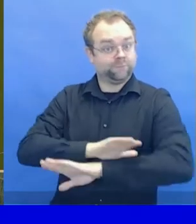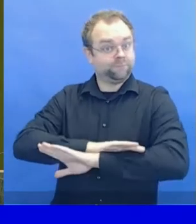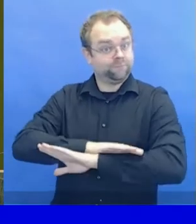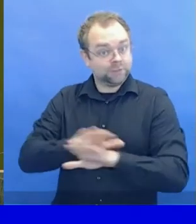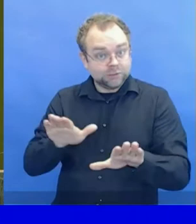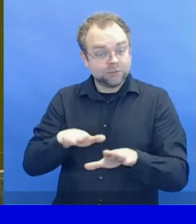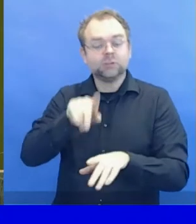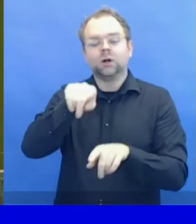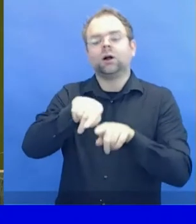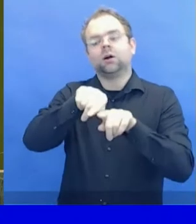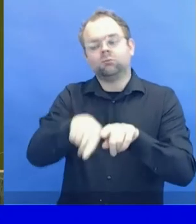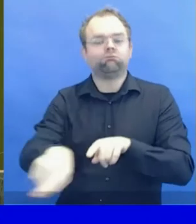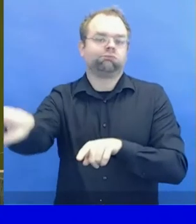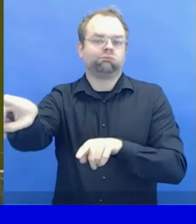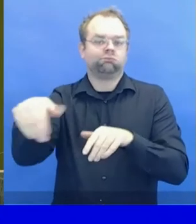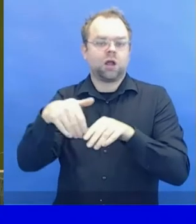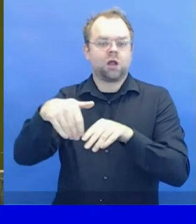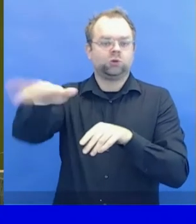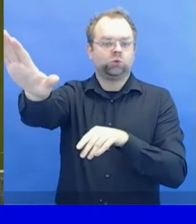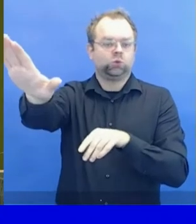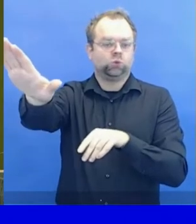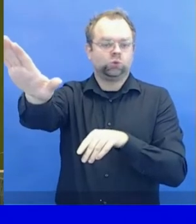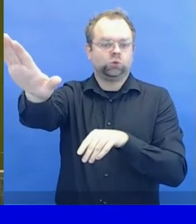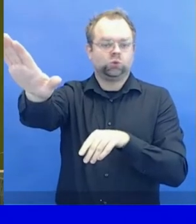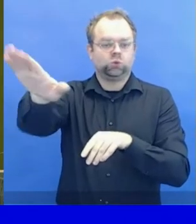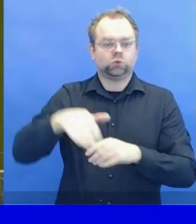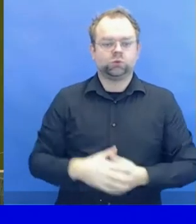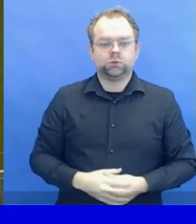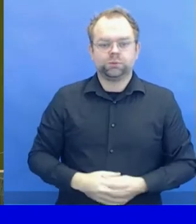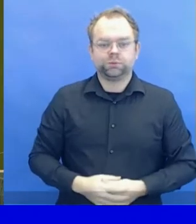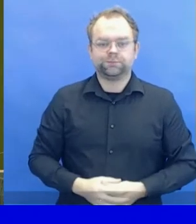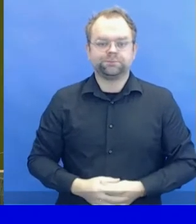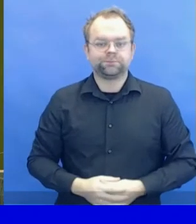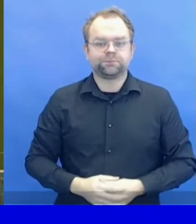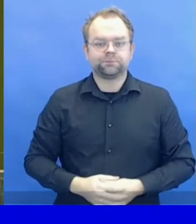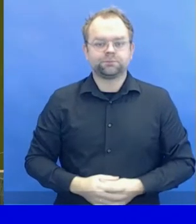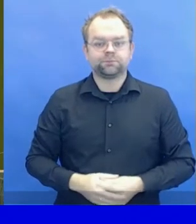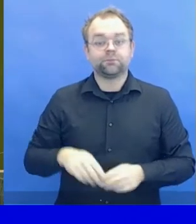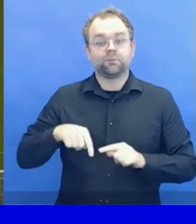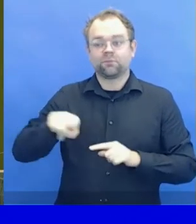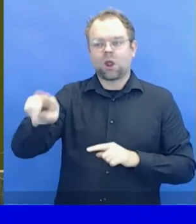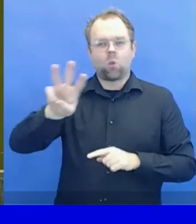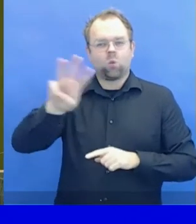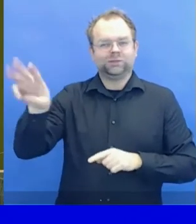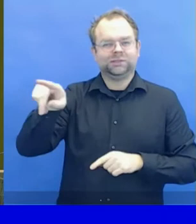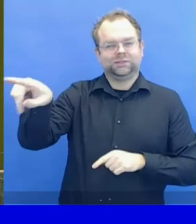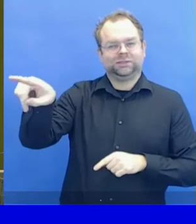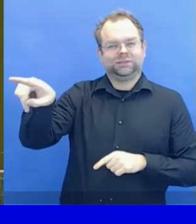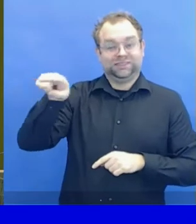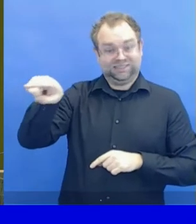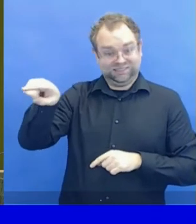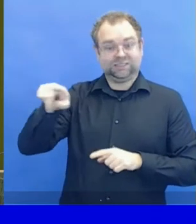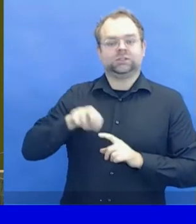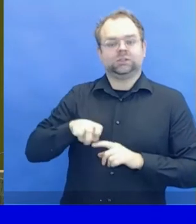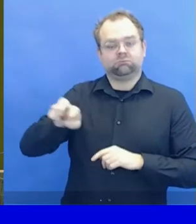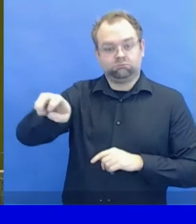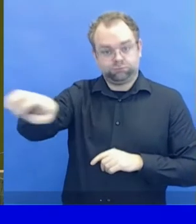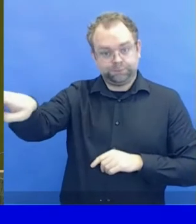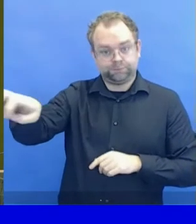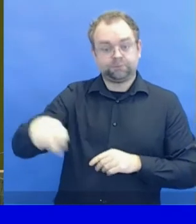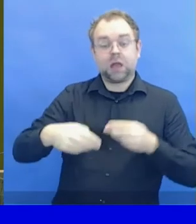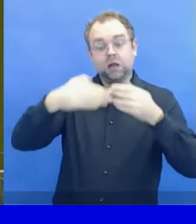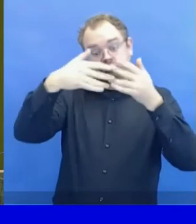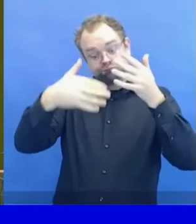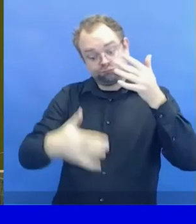Once all ballots are cast, the meeting will be suspended and the conference officers accompanied by the tellers